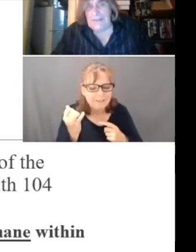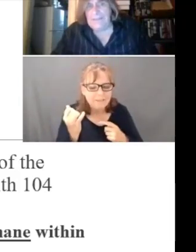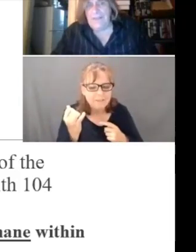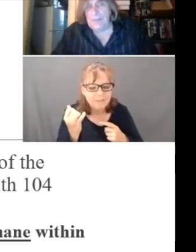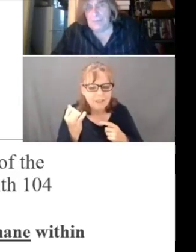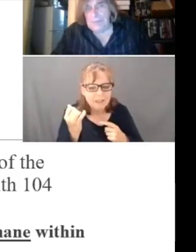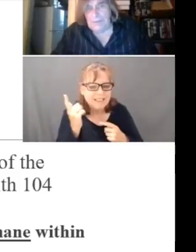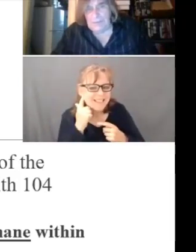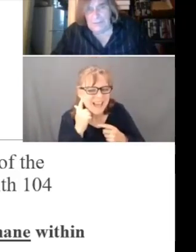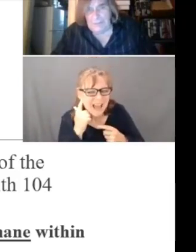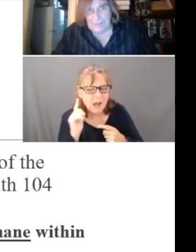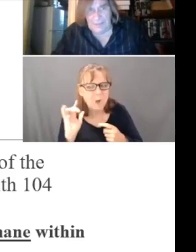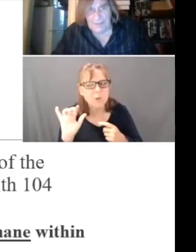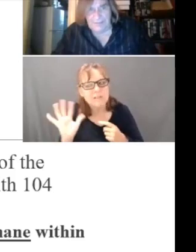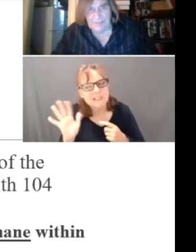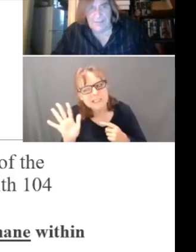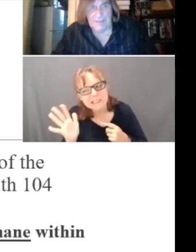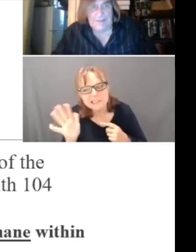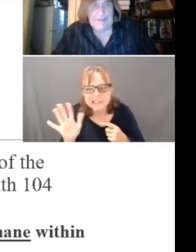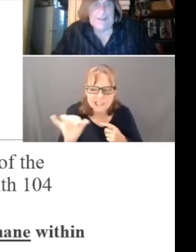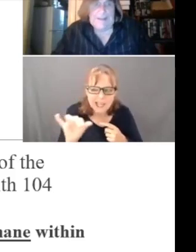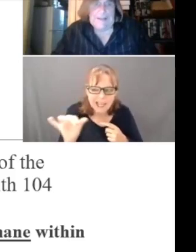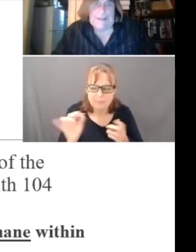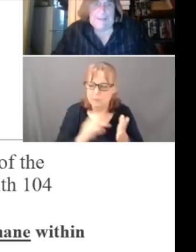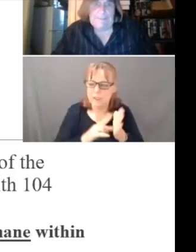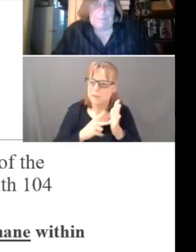then it's not previously investigated and decided.